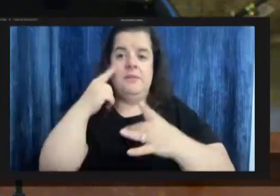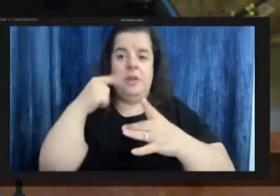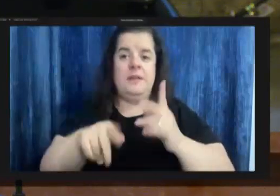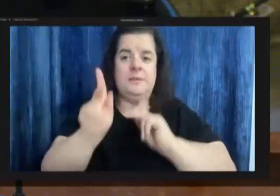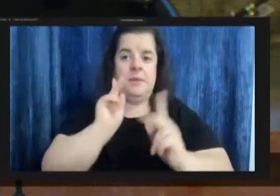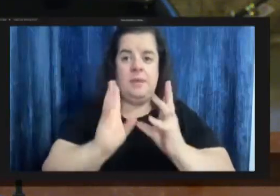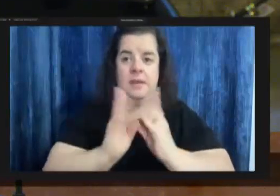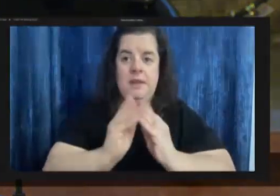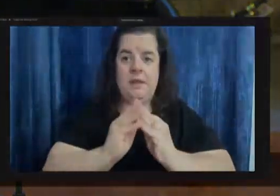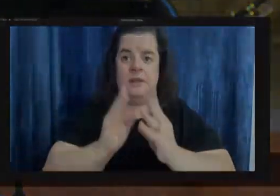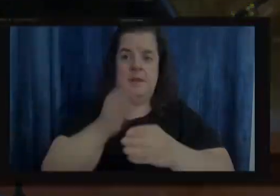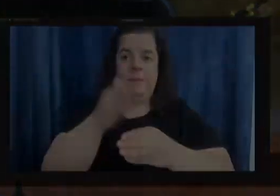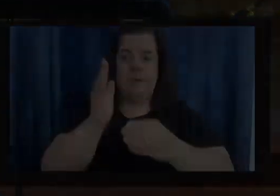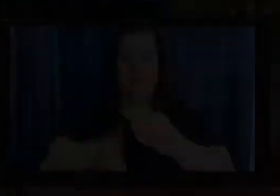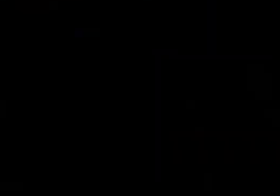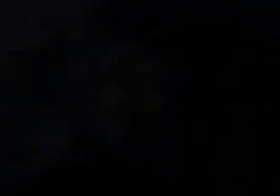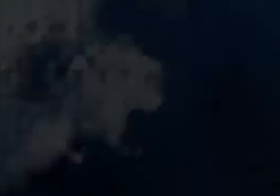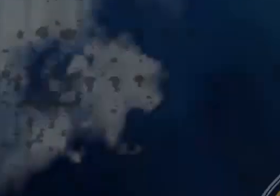and this meeting is adjourned